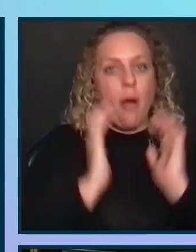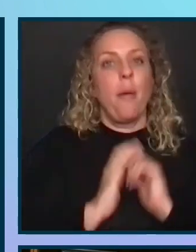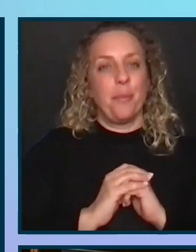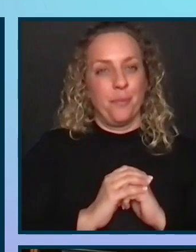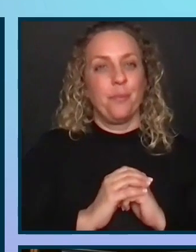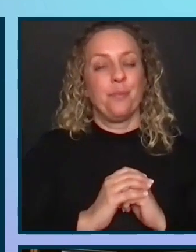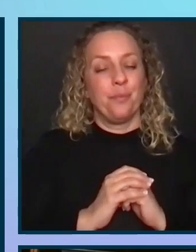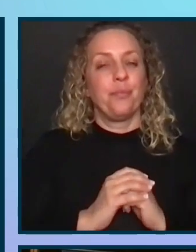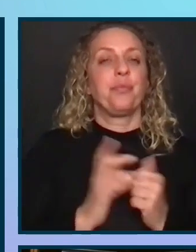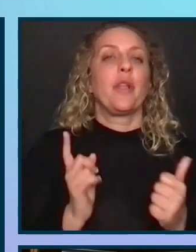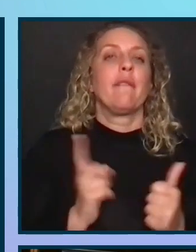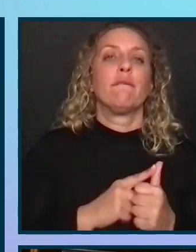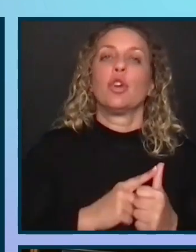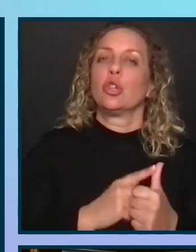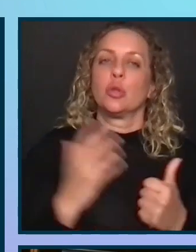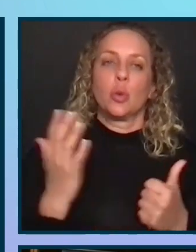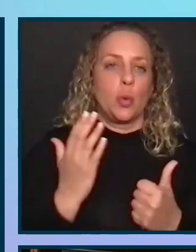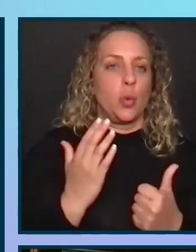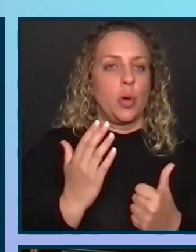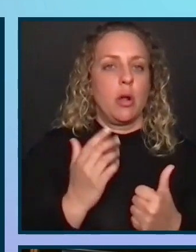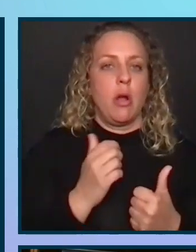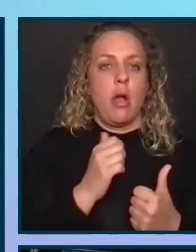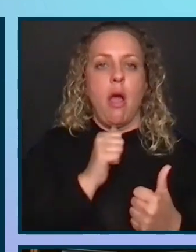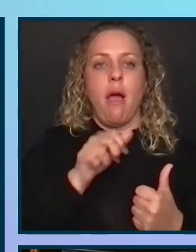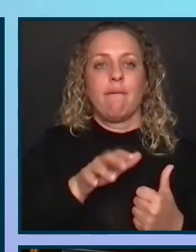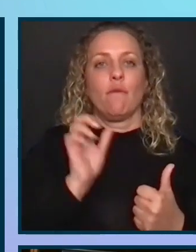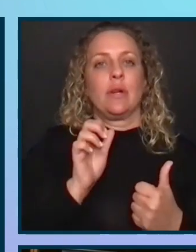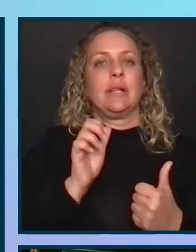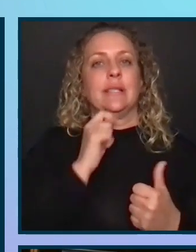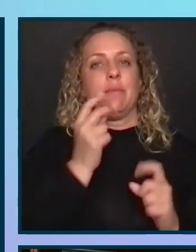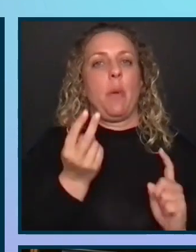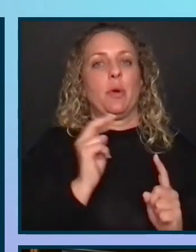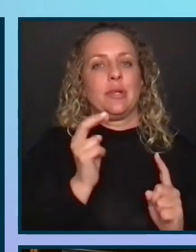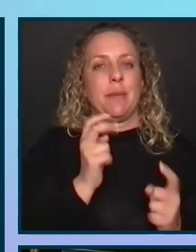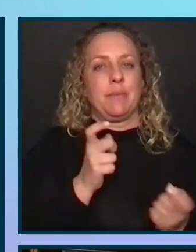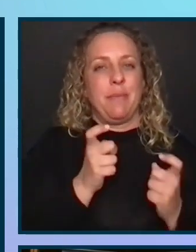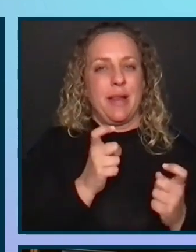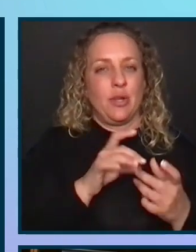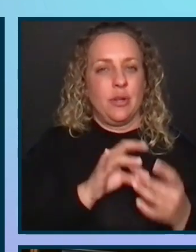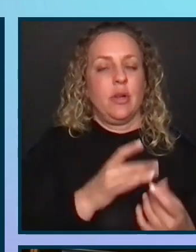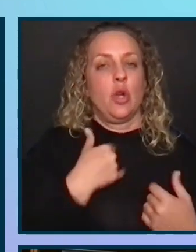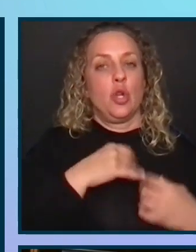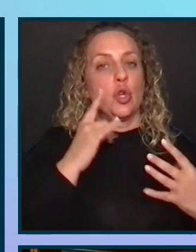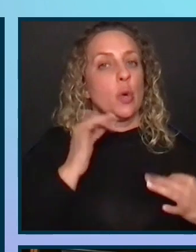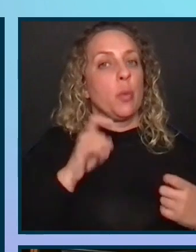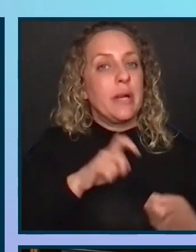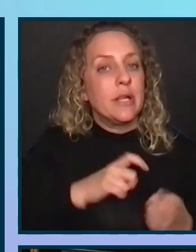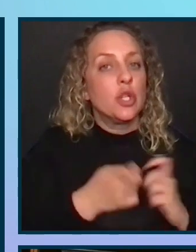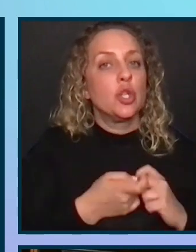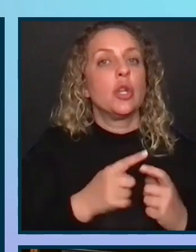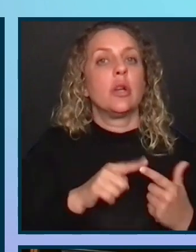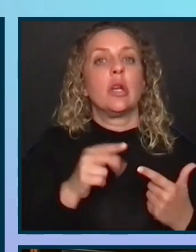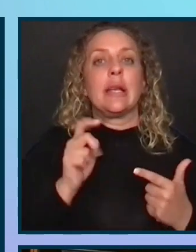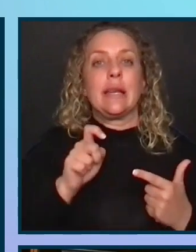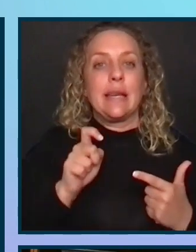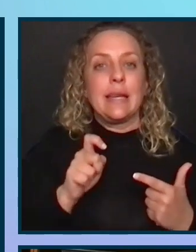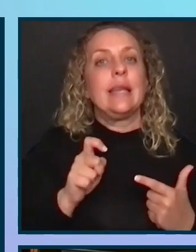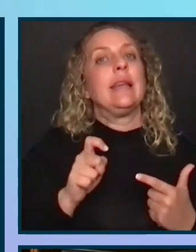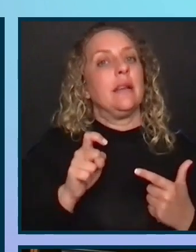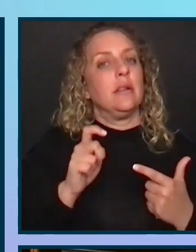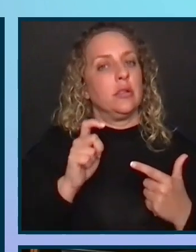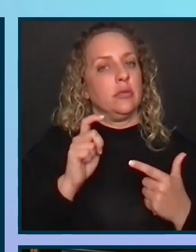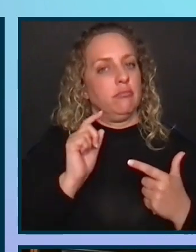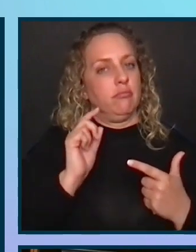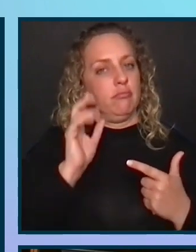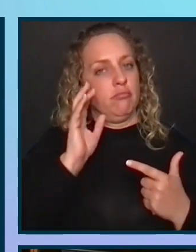The first stage is unfreeze, which is about perception management. You're determining what needs to change, creating the need for it,